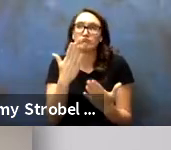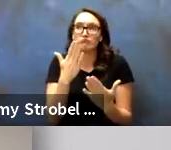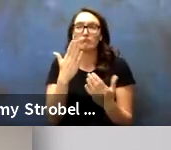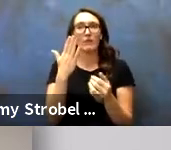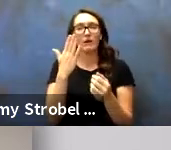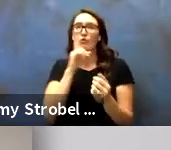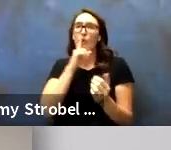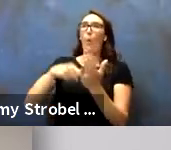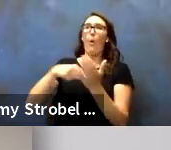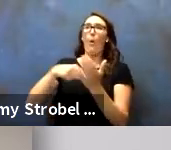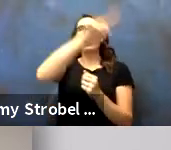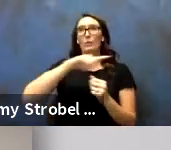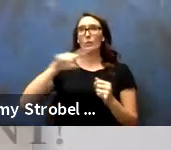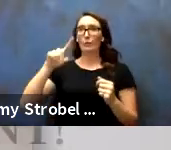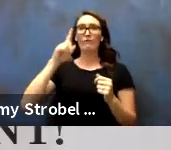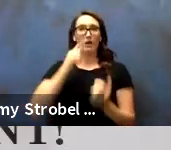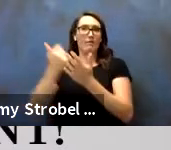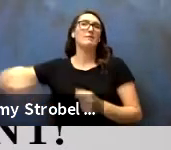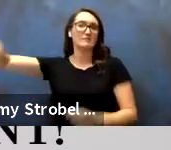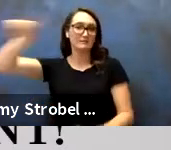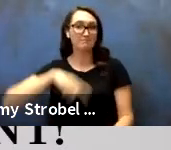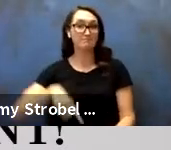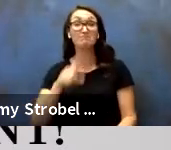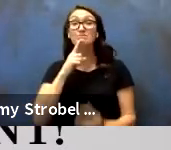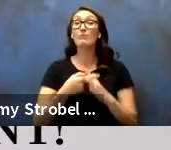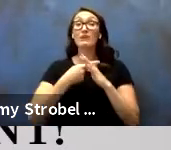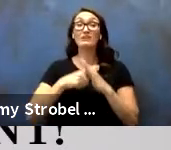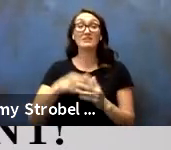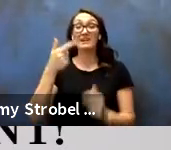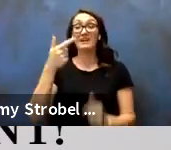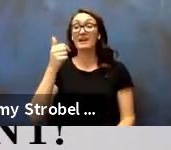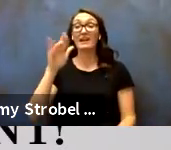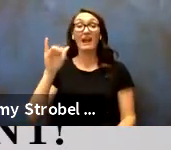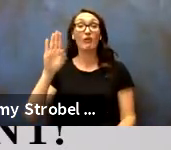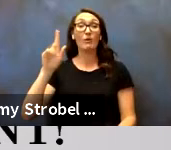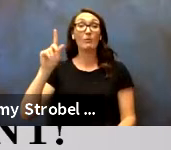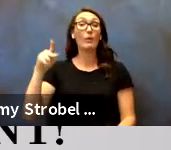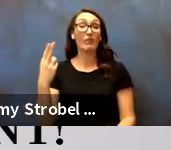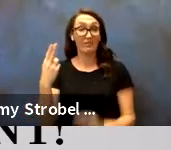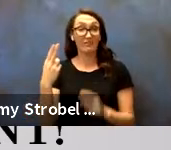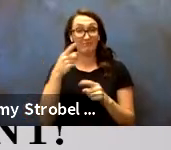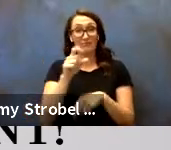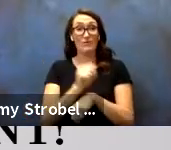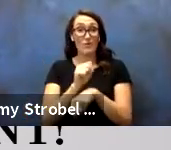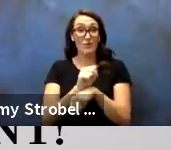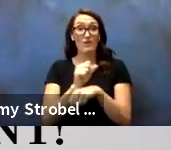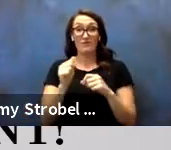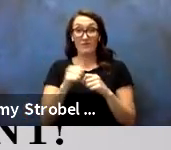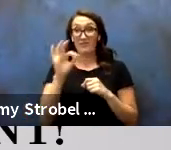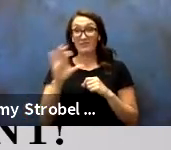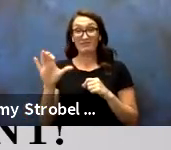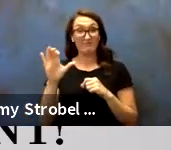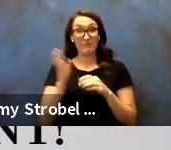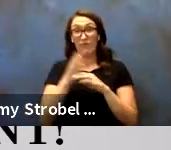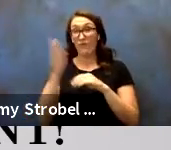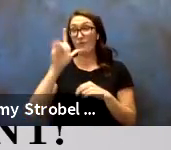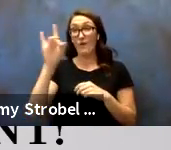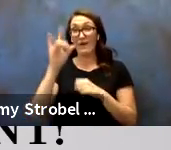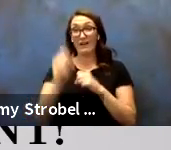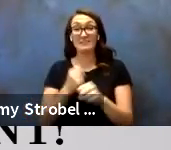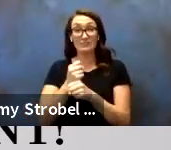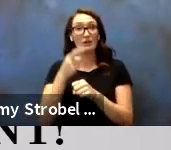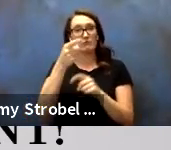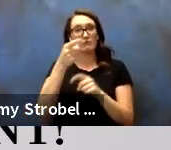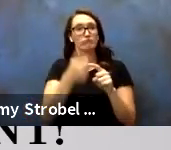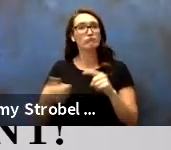college. Starting off is Gary Baluth. Gary has worked with us for over 28 years as the